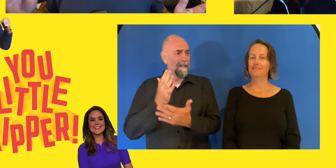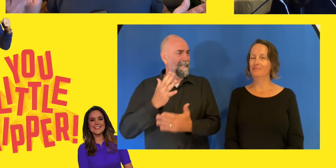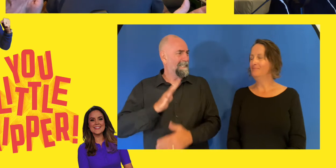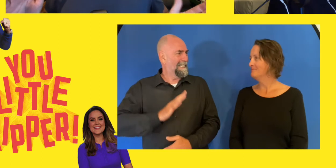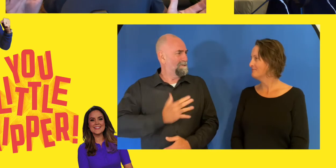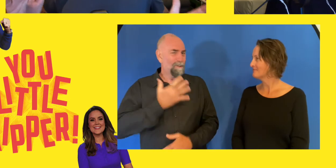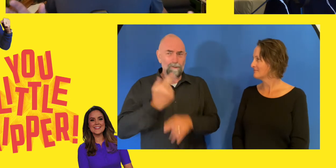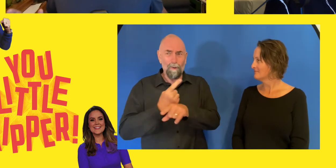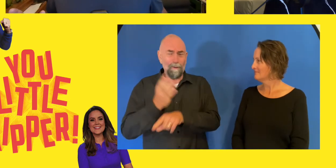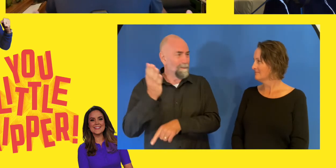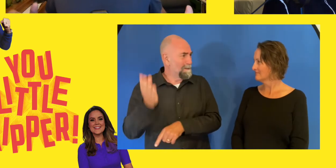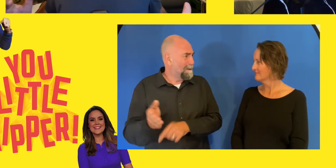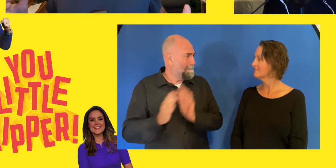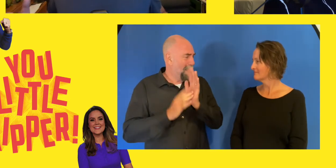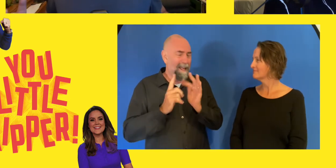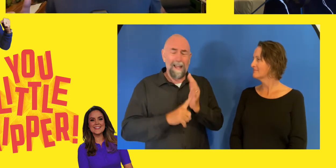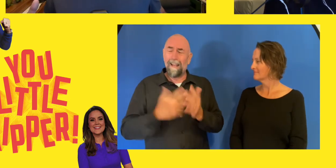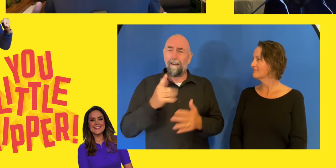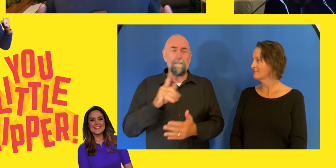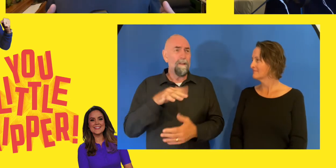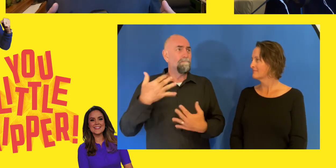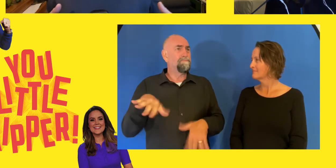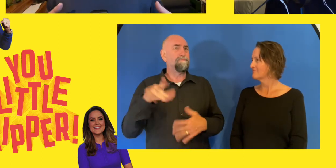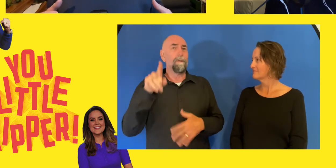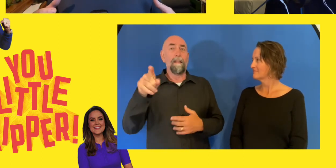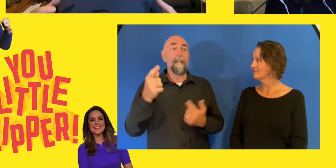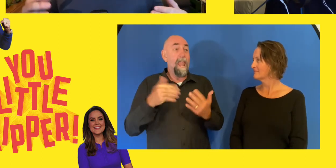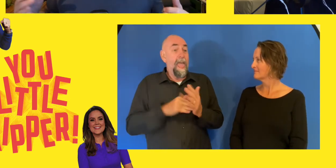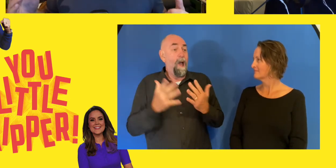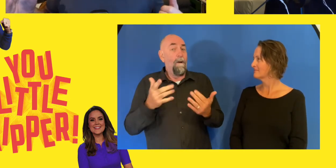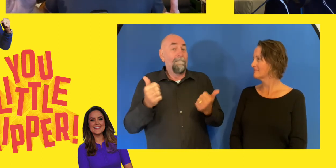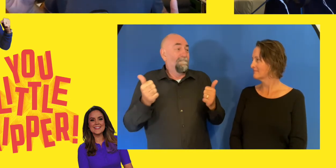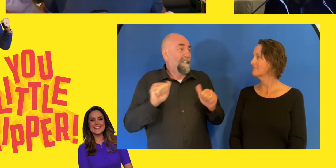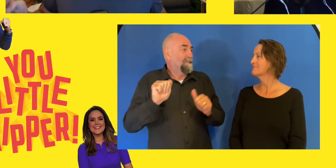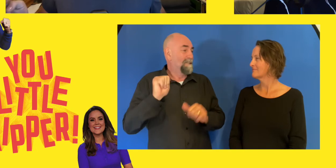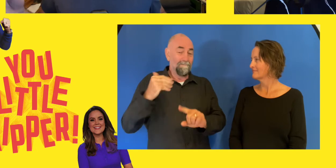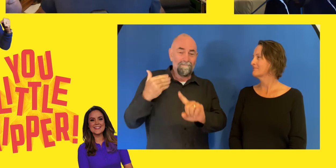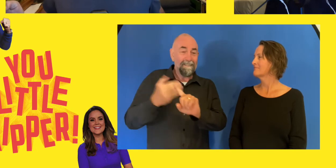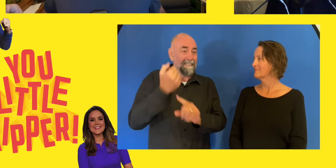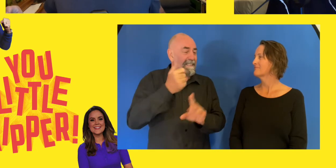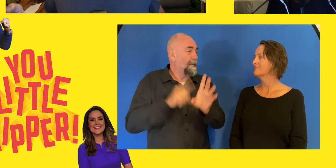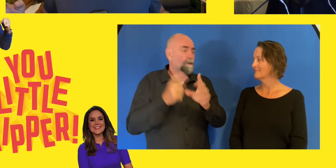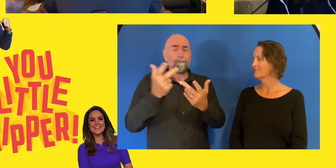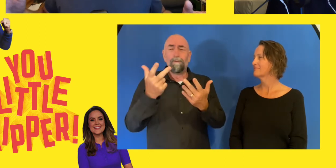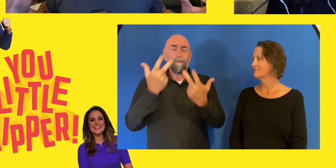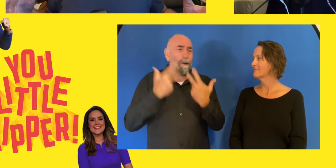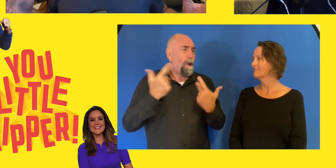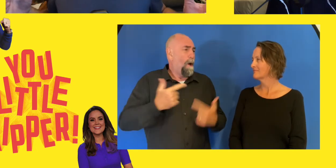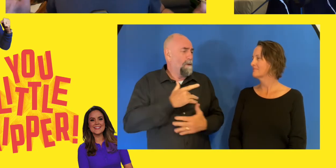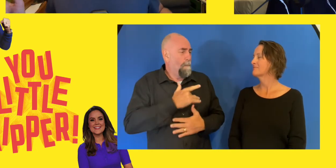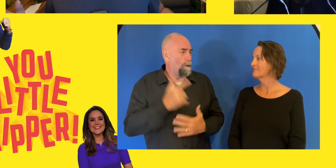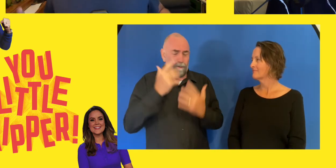It's so interesting chatting to an athlete where, uh, they are at that finish line of their career. There were